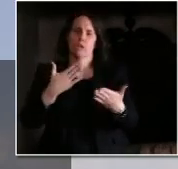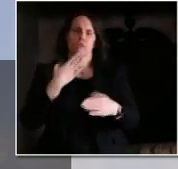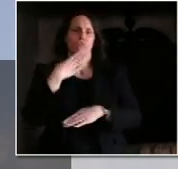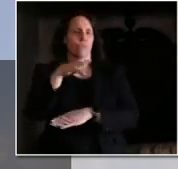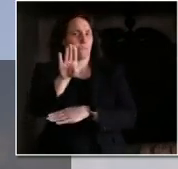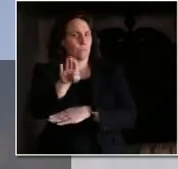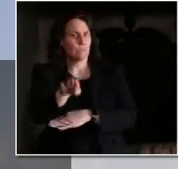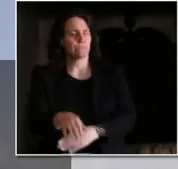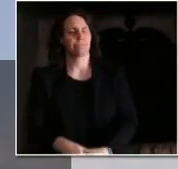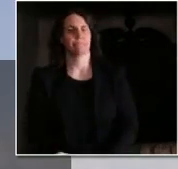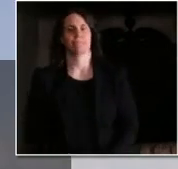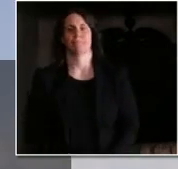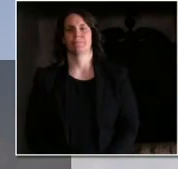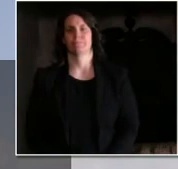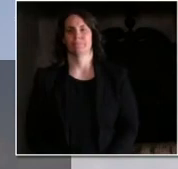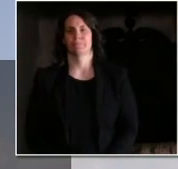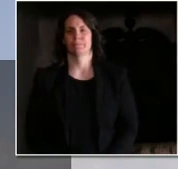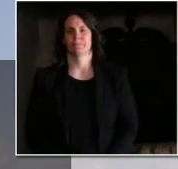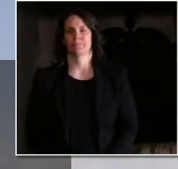Thank you,